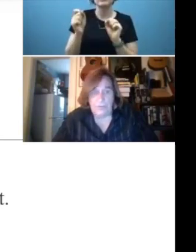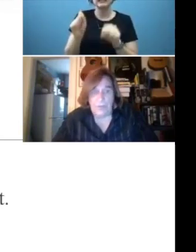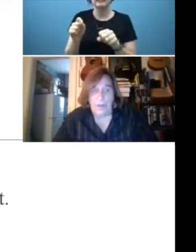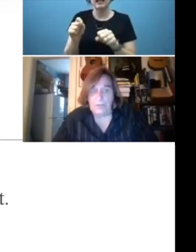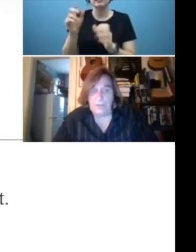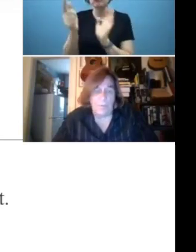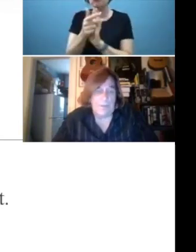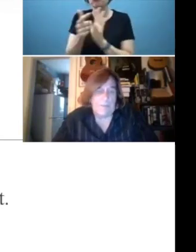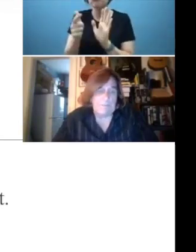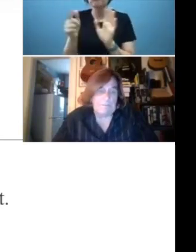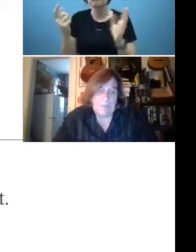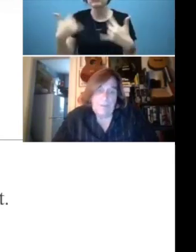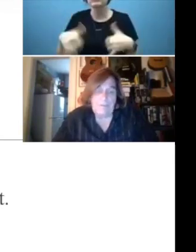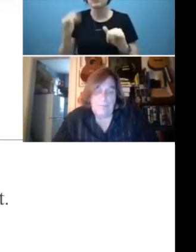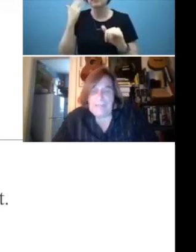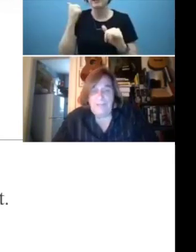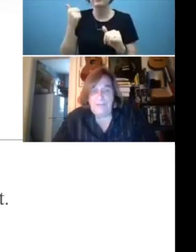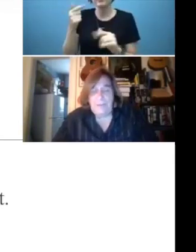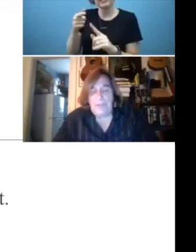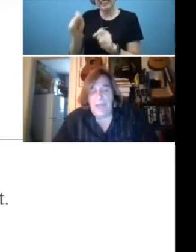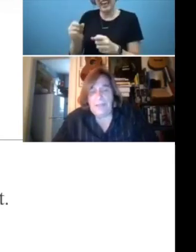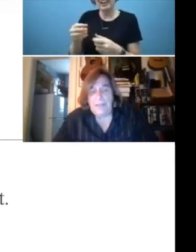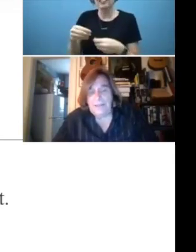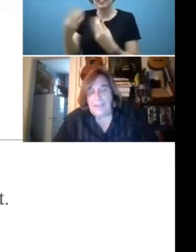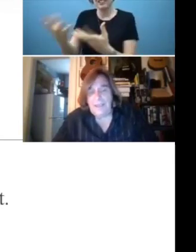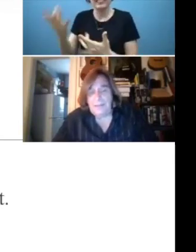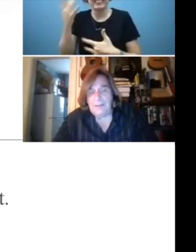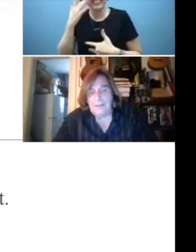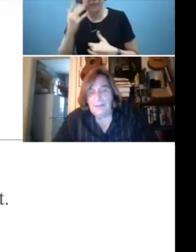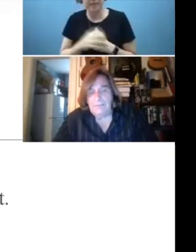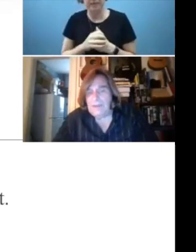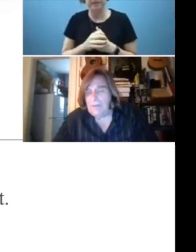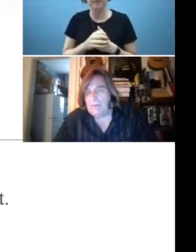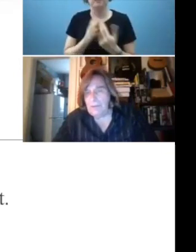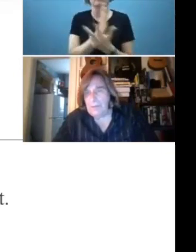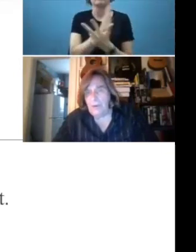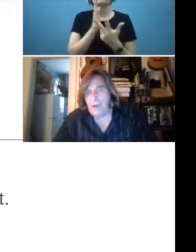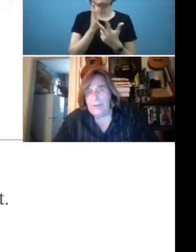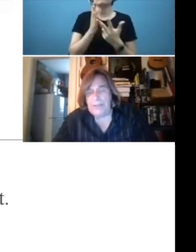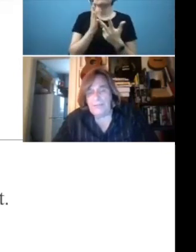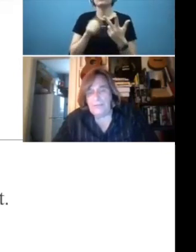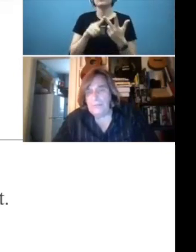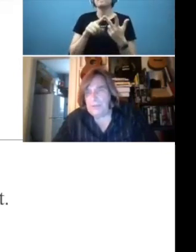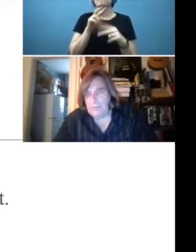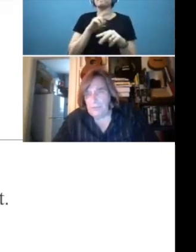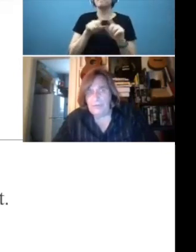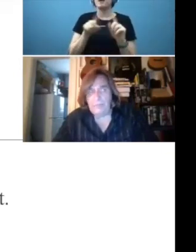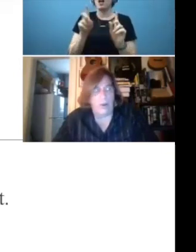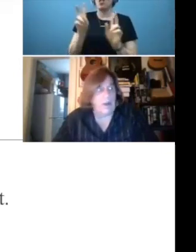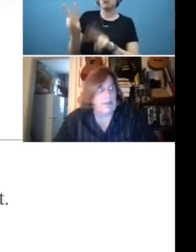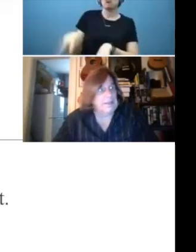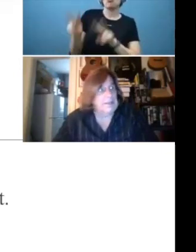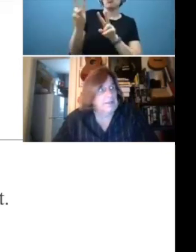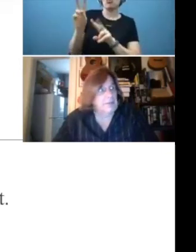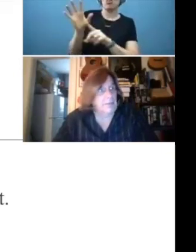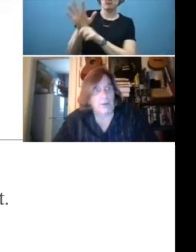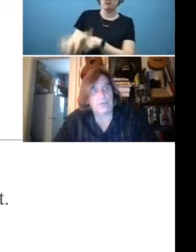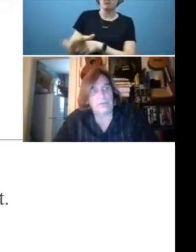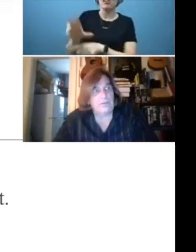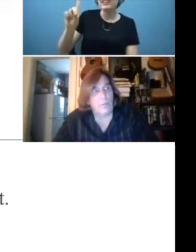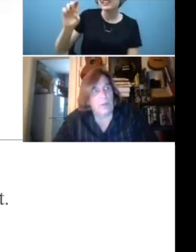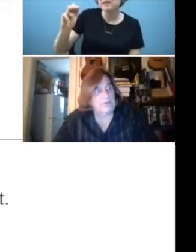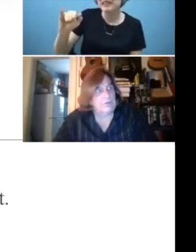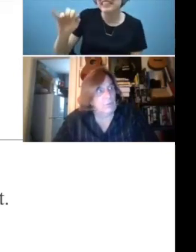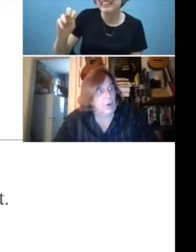illness, as we all know. Demeaning to a client, again, very, very broad and should be viewed as broad. Some